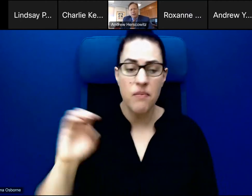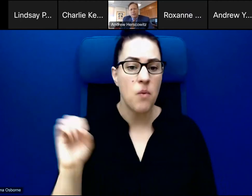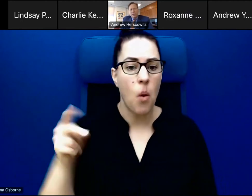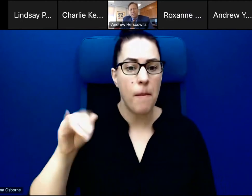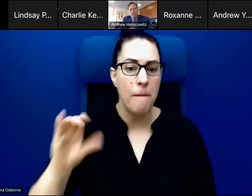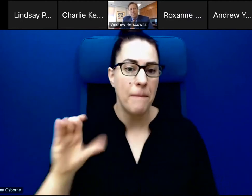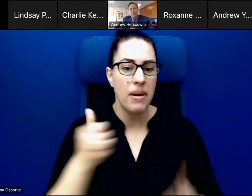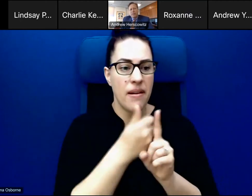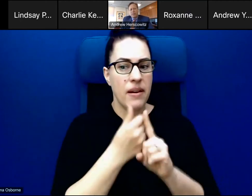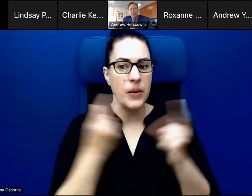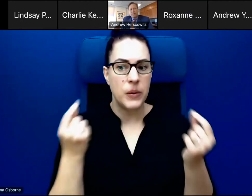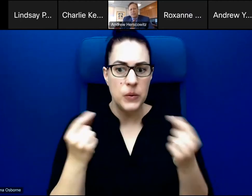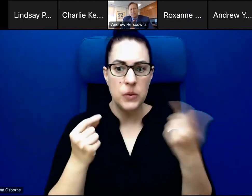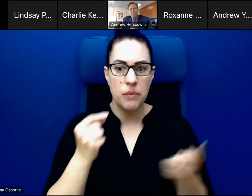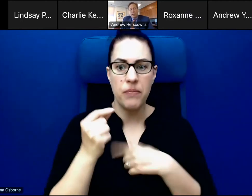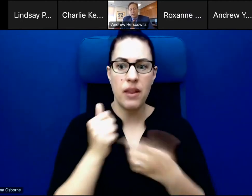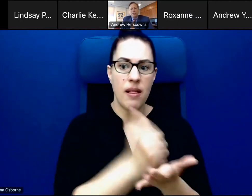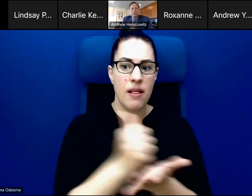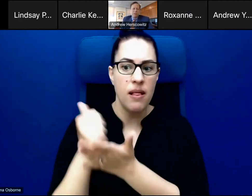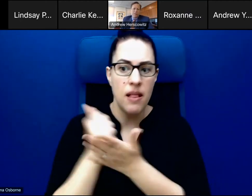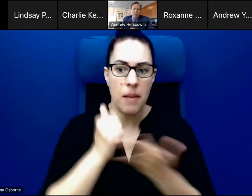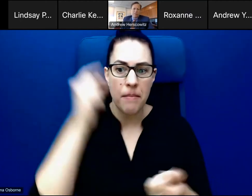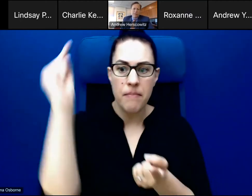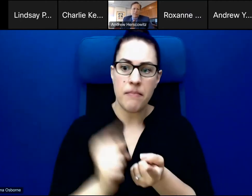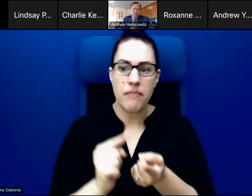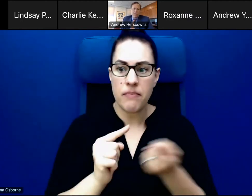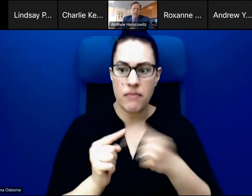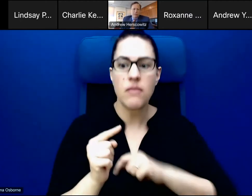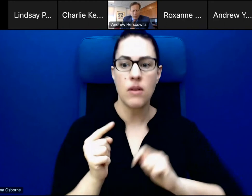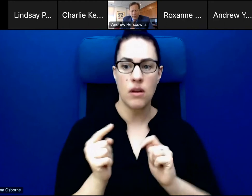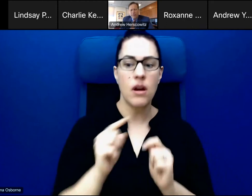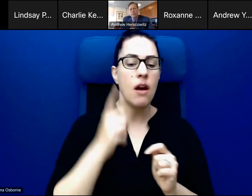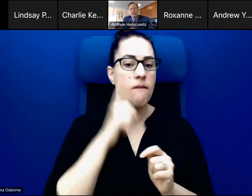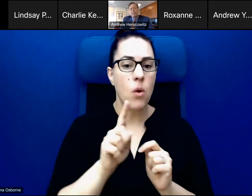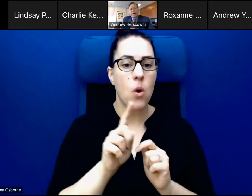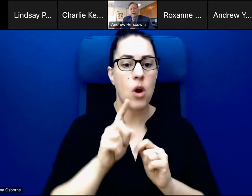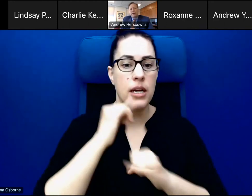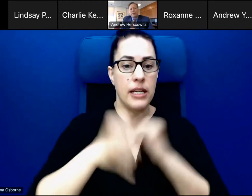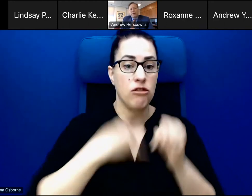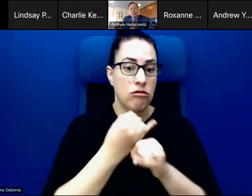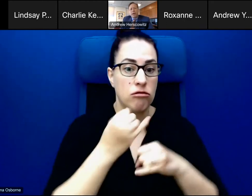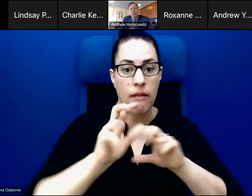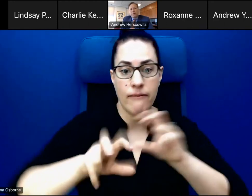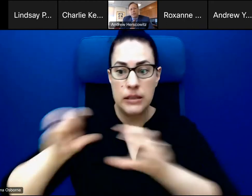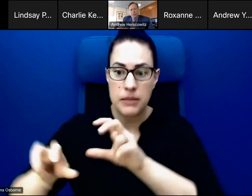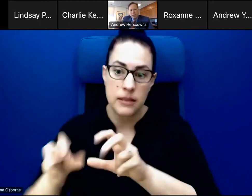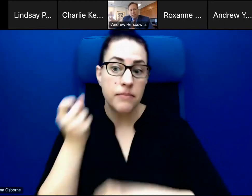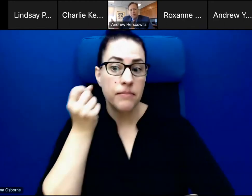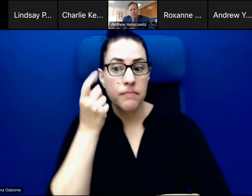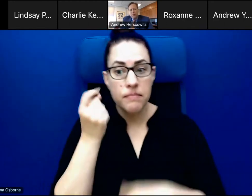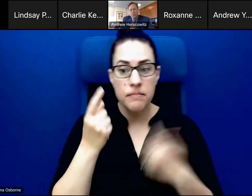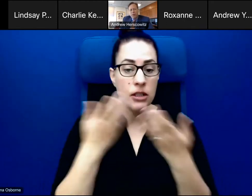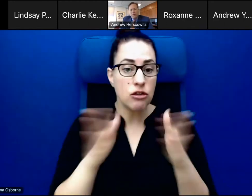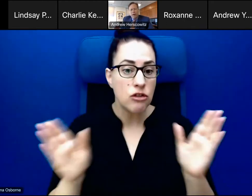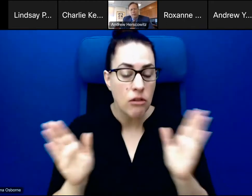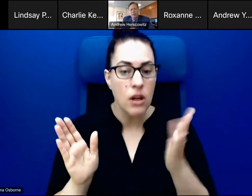the risks of U.S. investors who are making overseas investments still had development impact, but generally there was